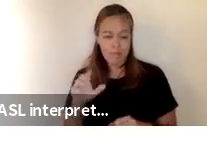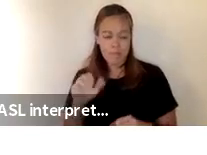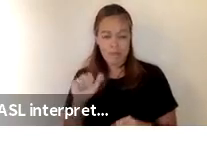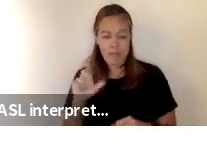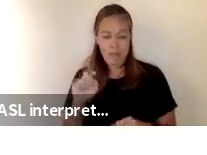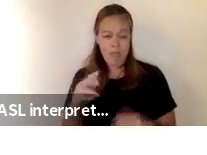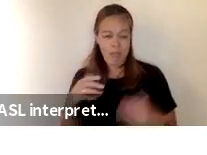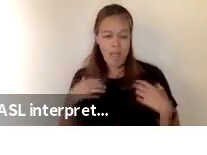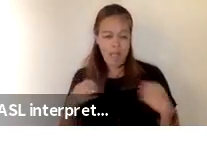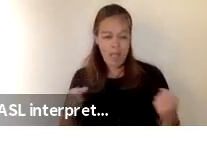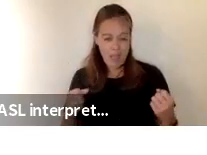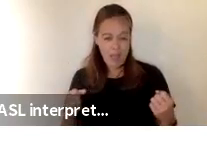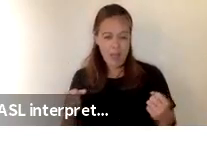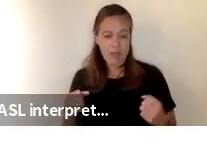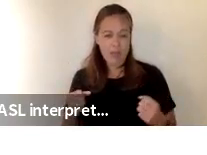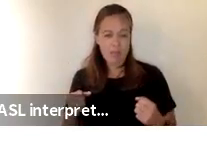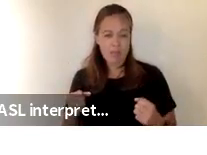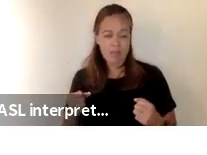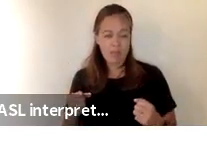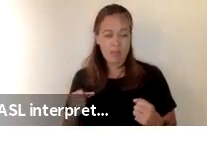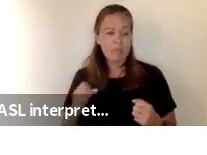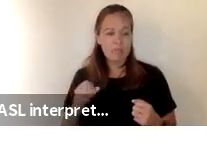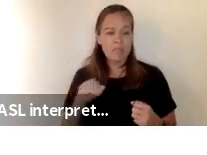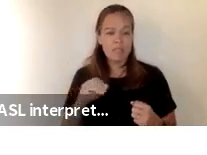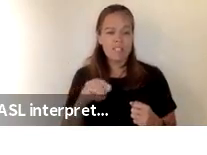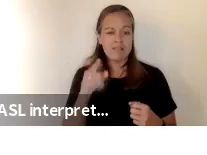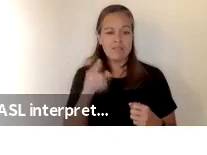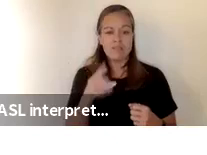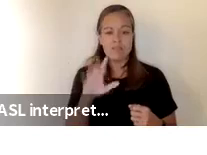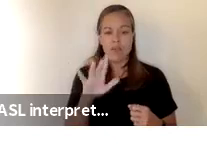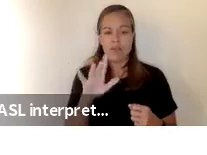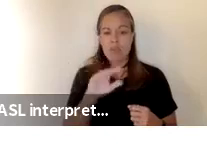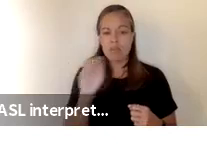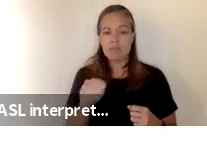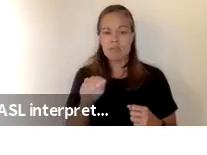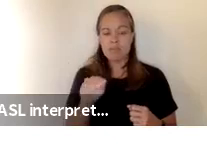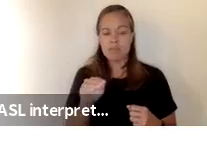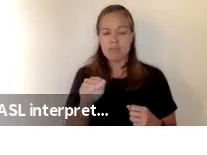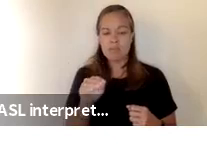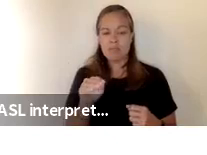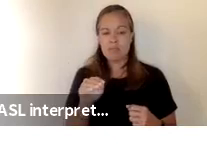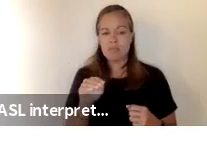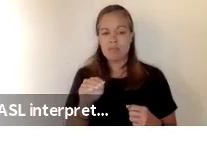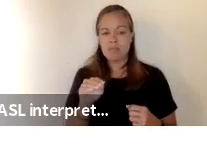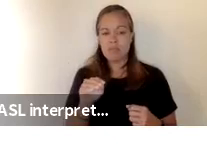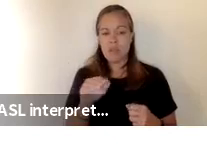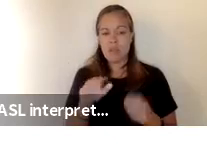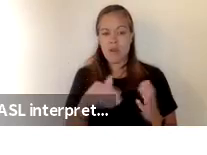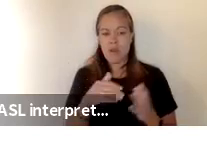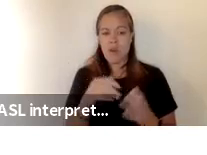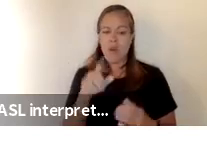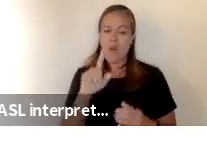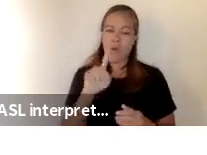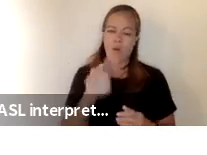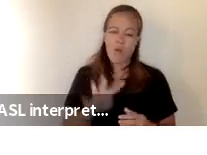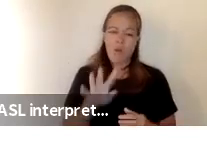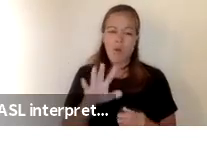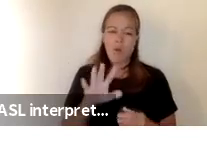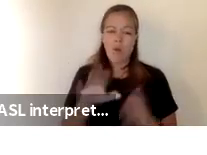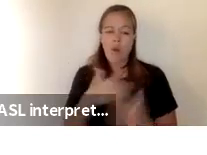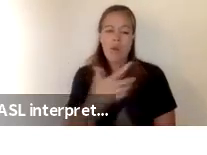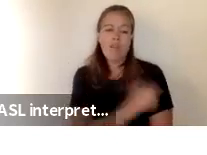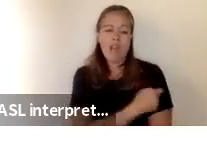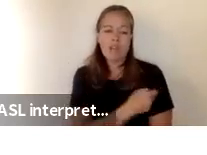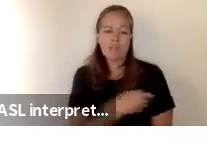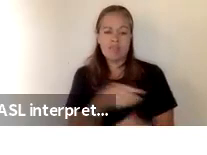healthy places index quartile we can see that 25 so about a quarter of all vaccine doses have been administered